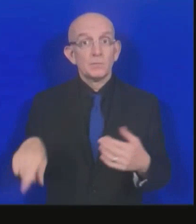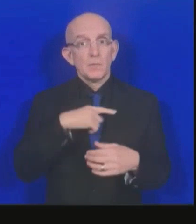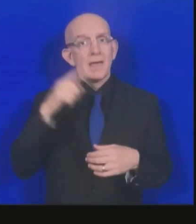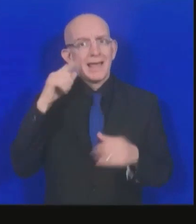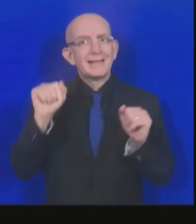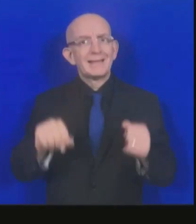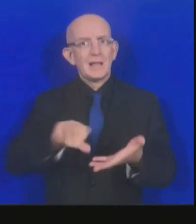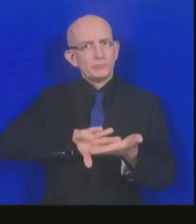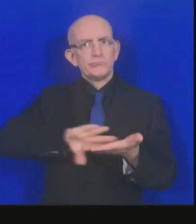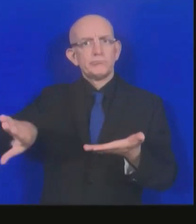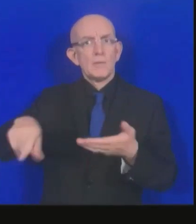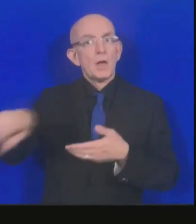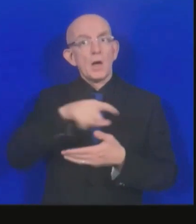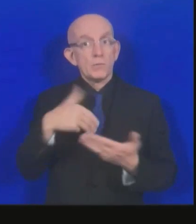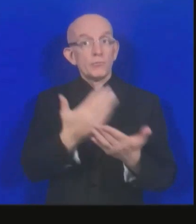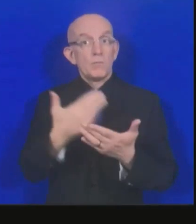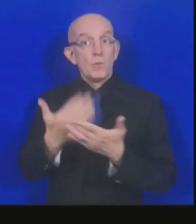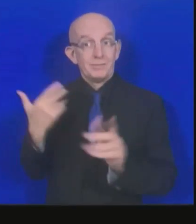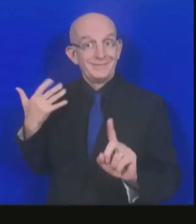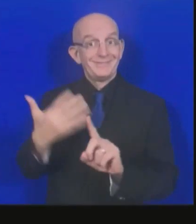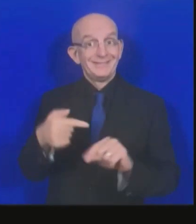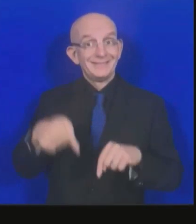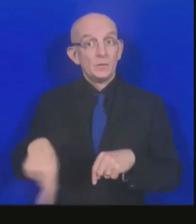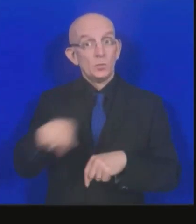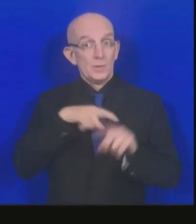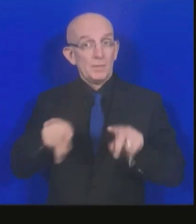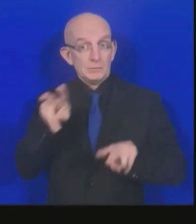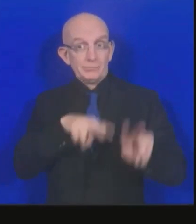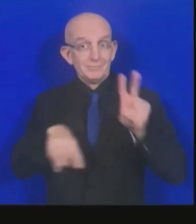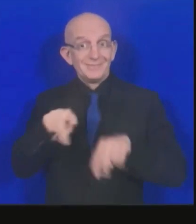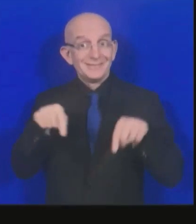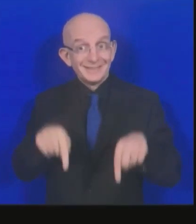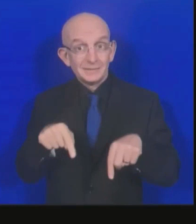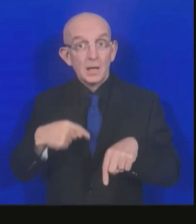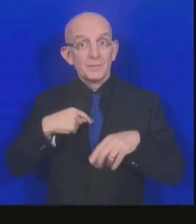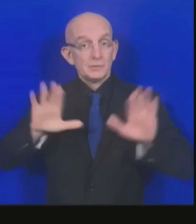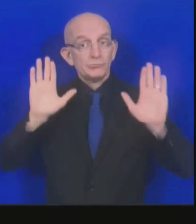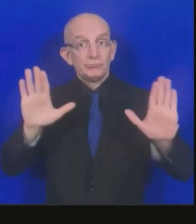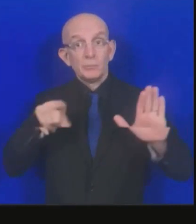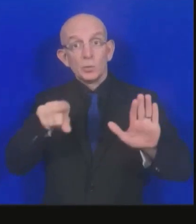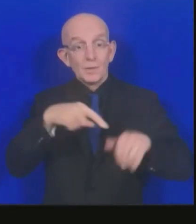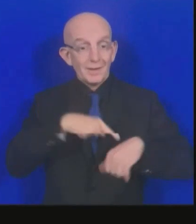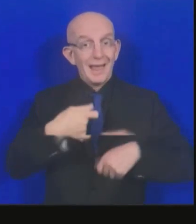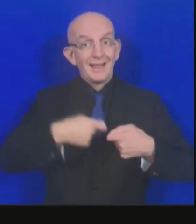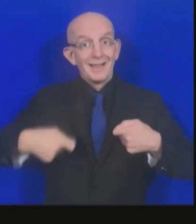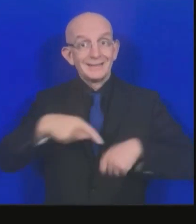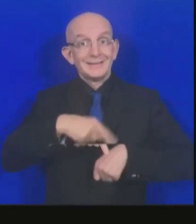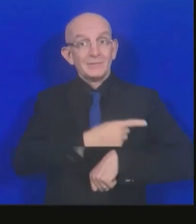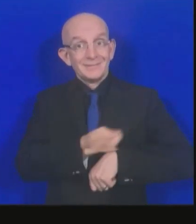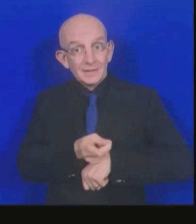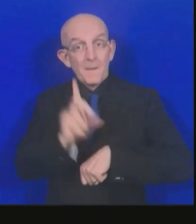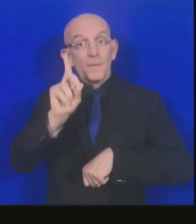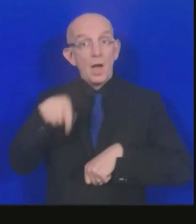this issue. So I will not take any more of your time, but to bring to your notice that